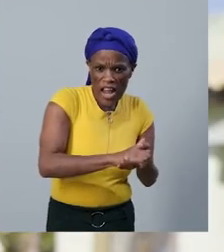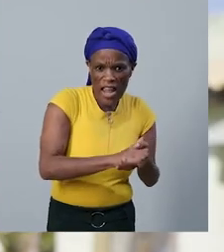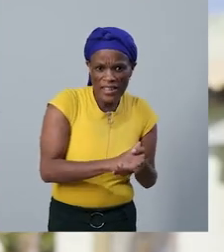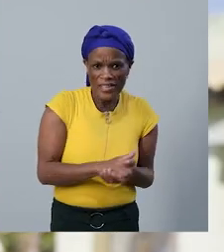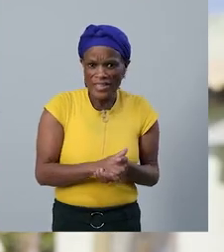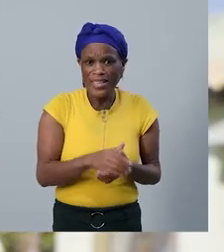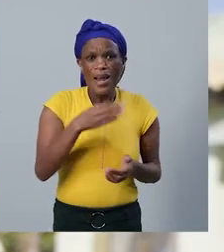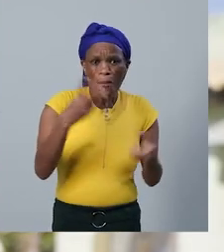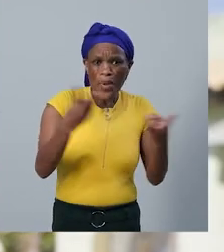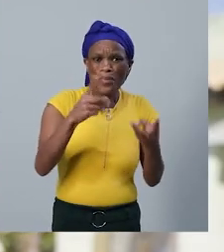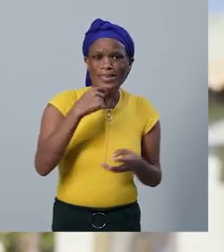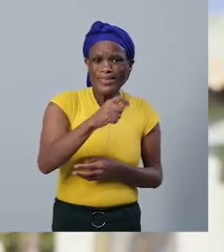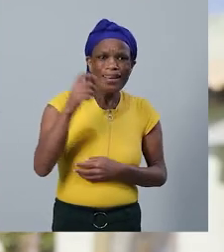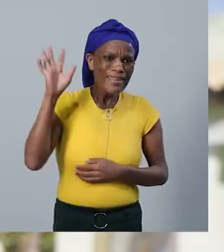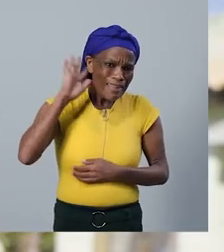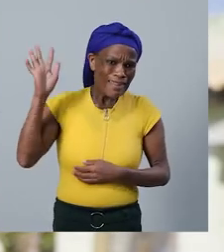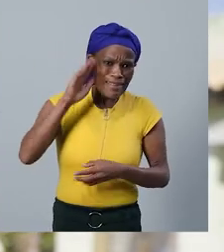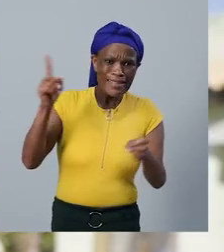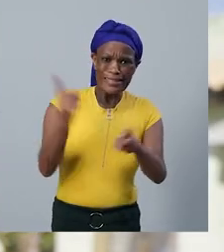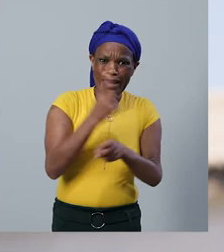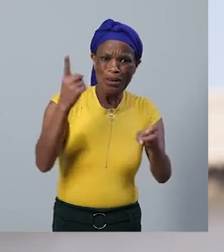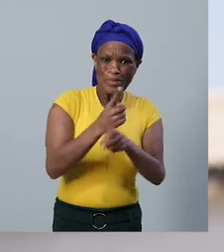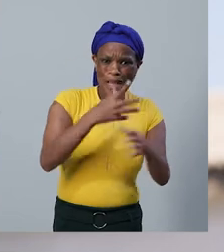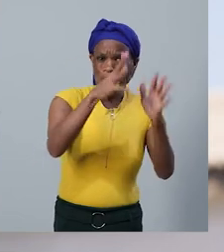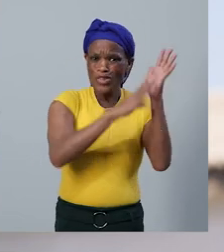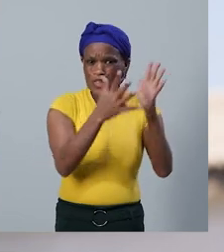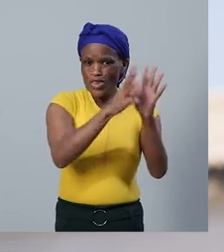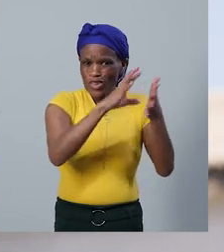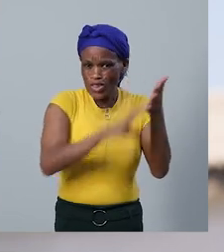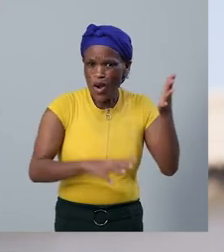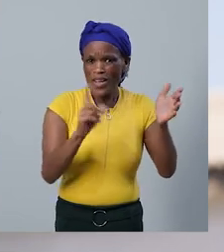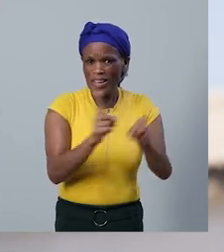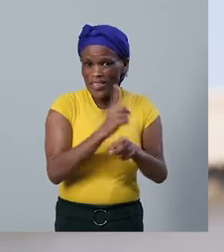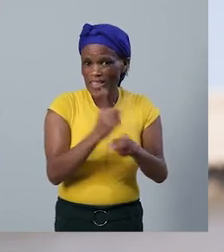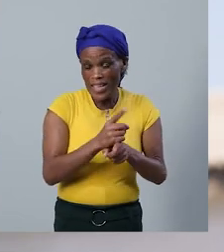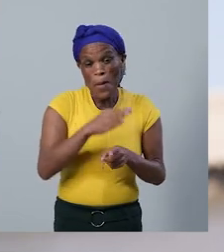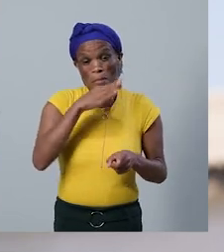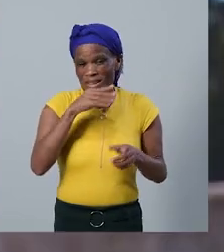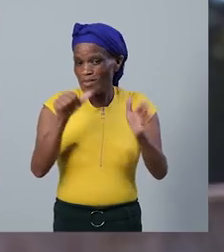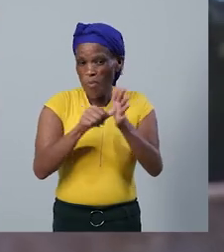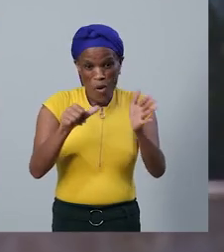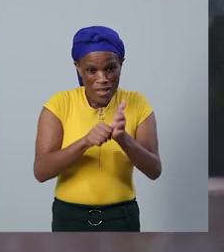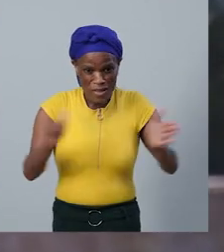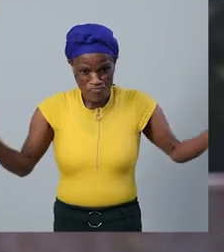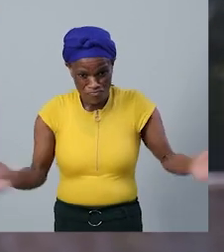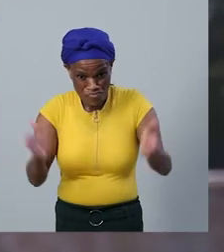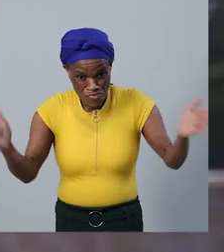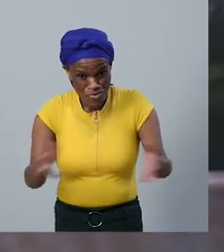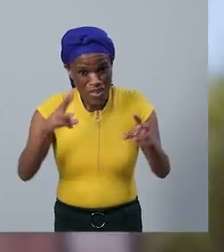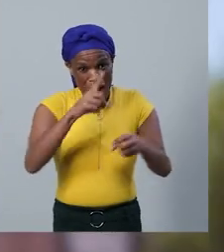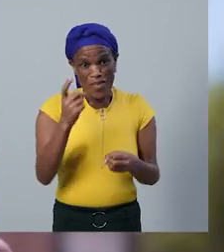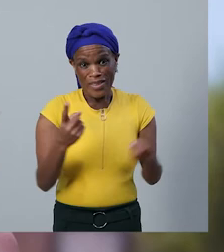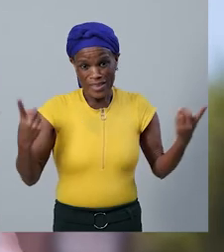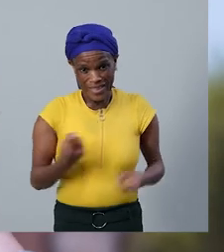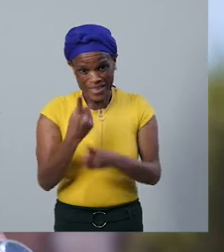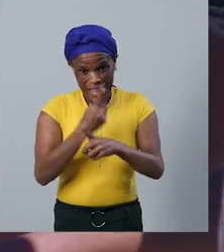that you can it, but it is not an advantage for us all. Come to to inspire ourselves to ahead and go ahead so that